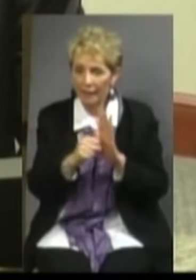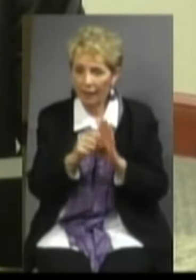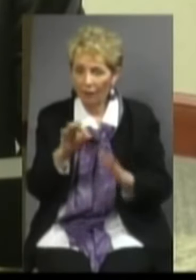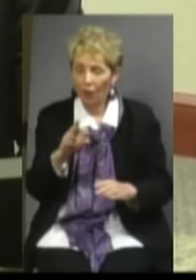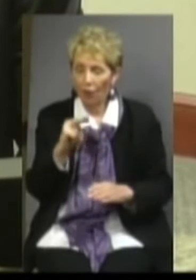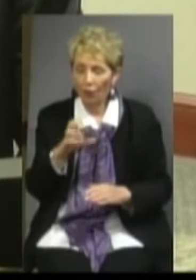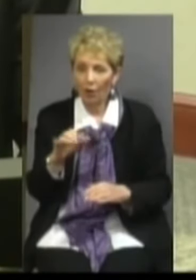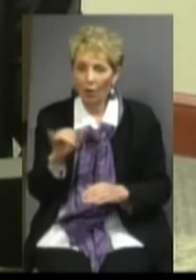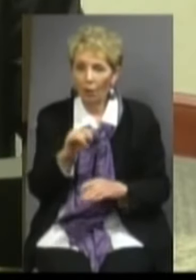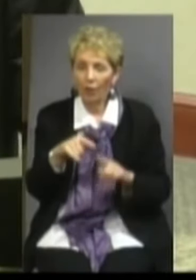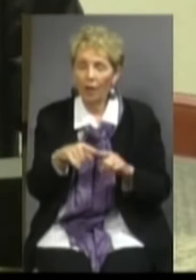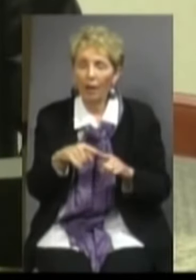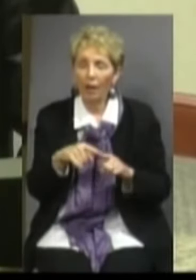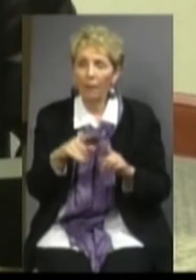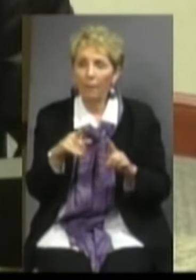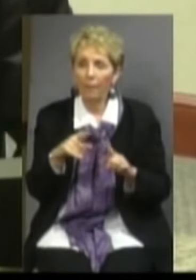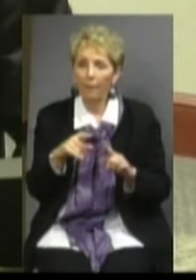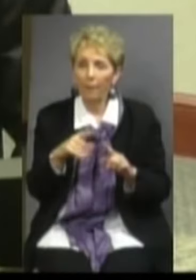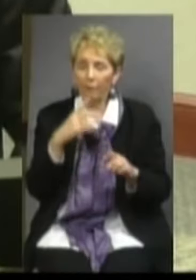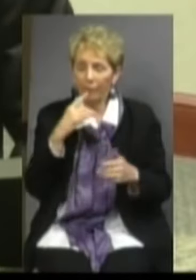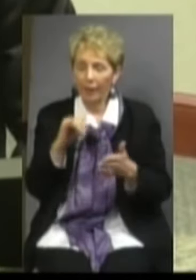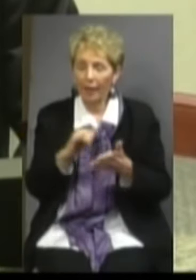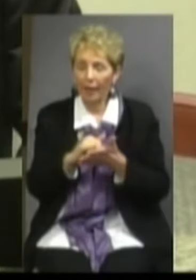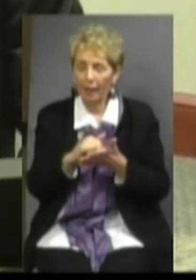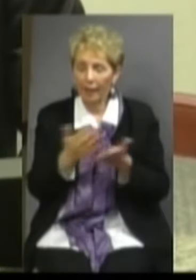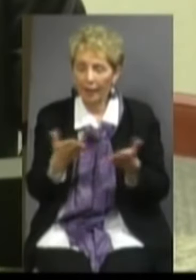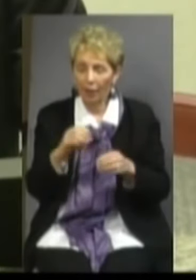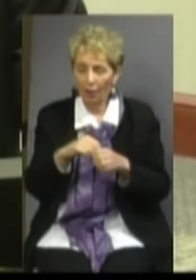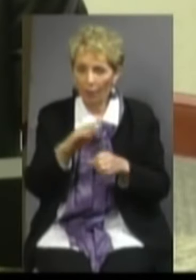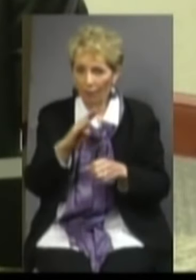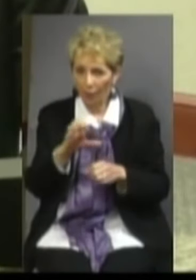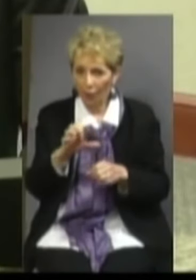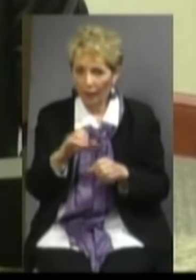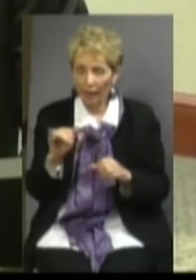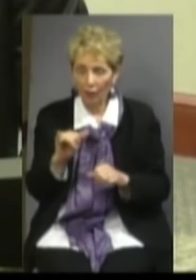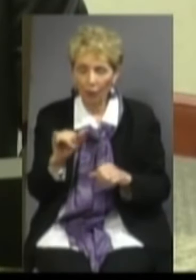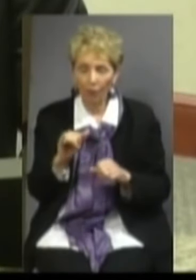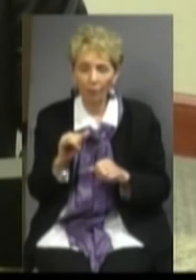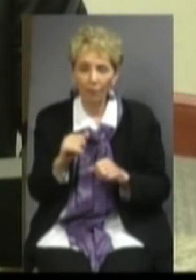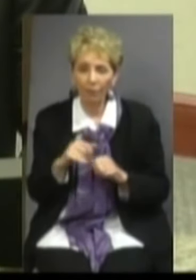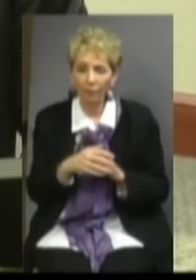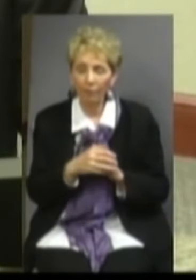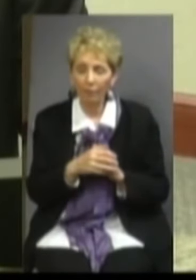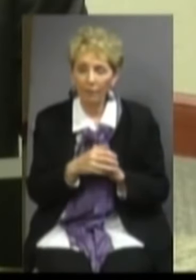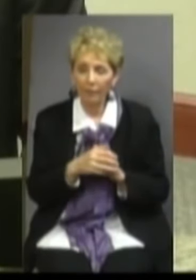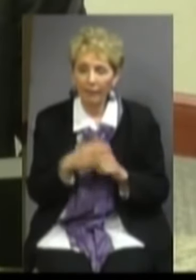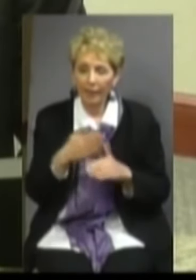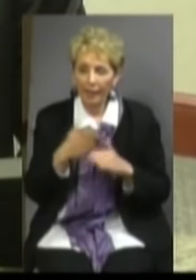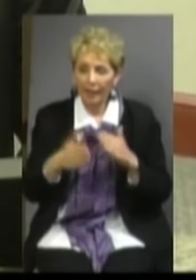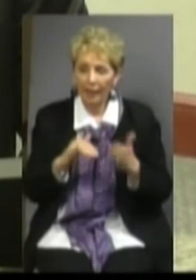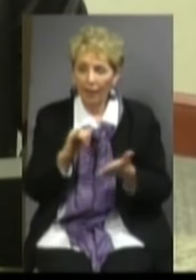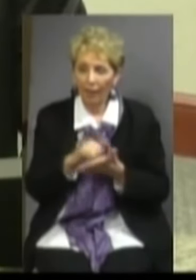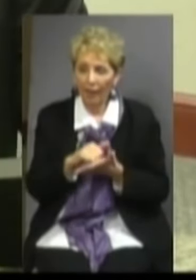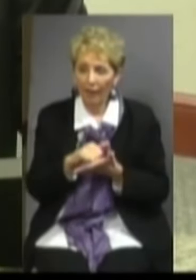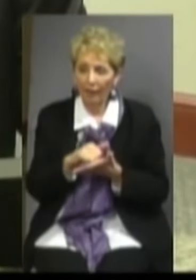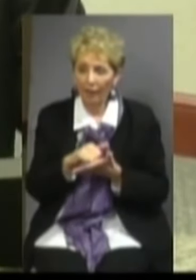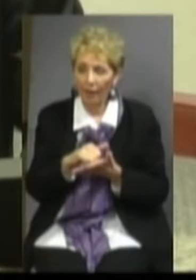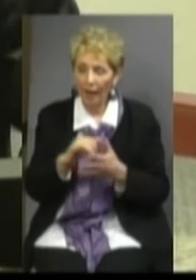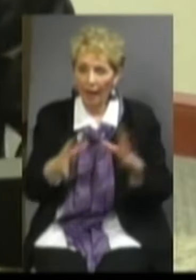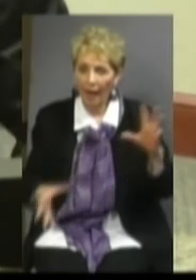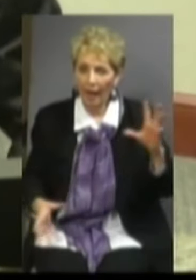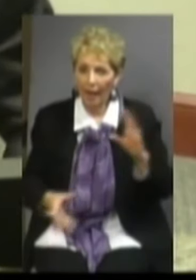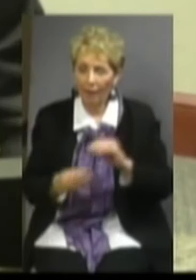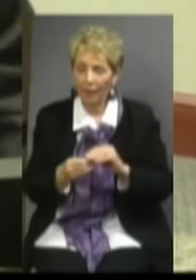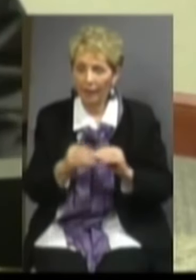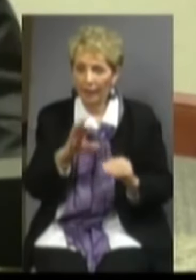Carolina. I'm also going to break out the amount for Burke County as I'm doing this. At the end of this, if you add it all up, there's